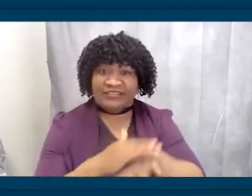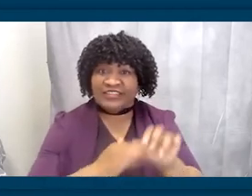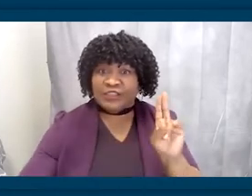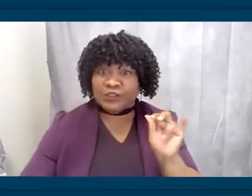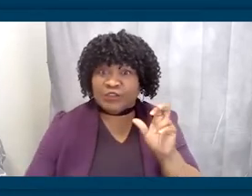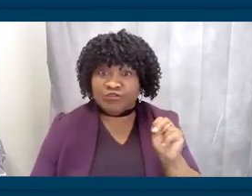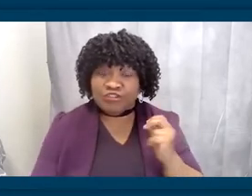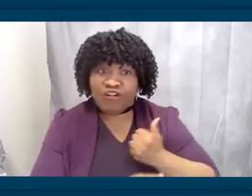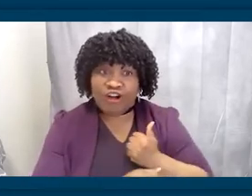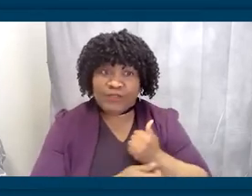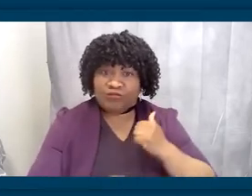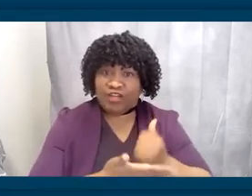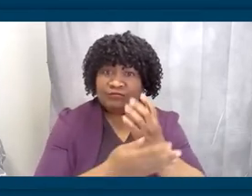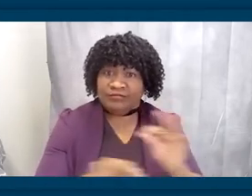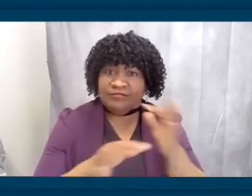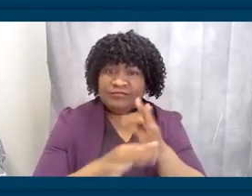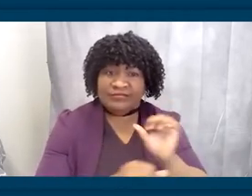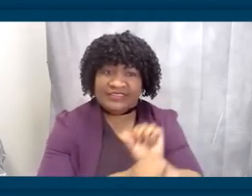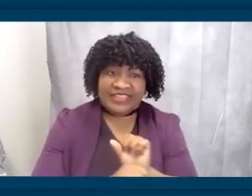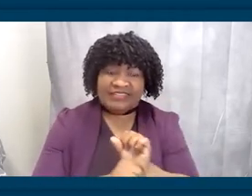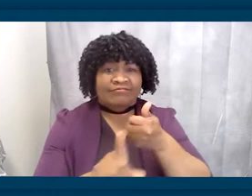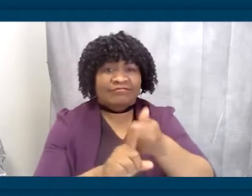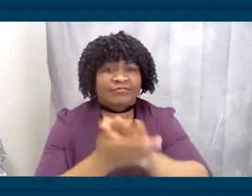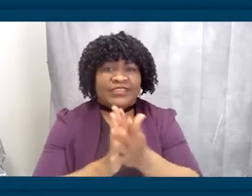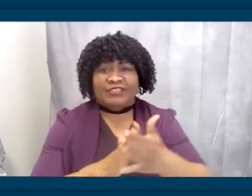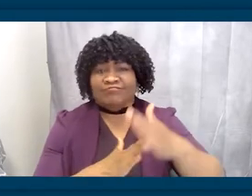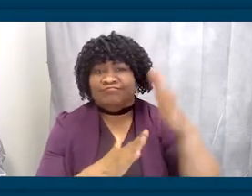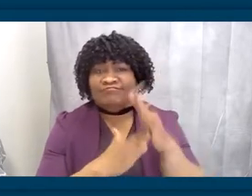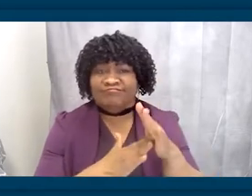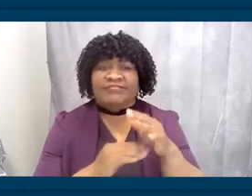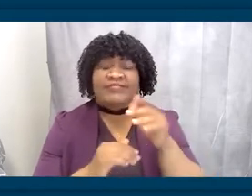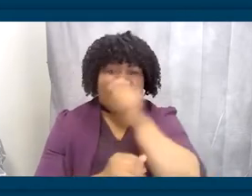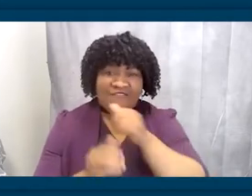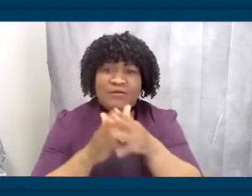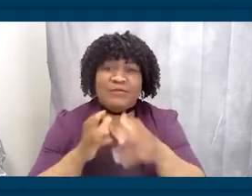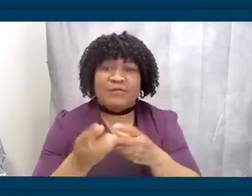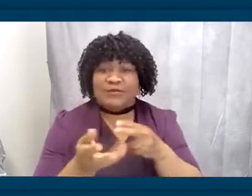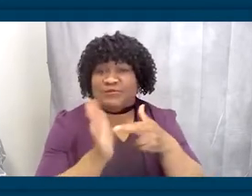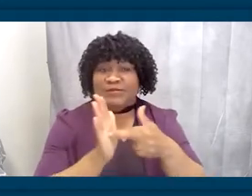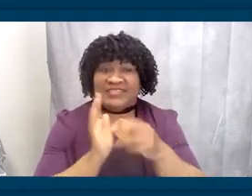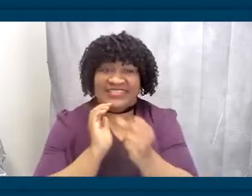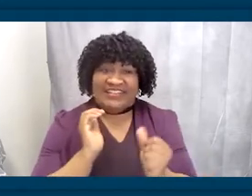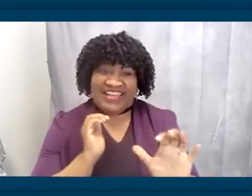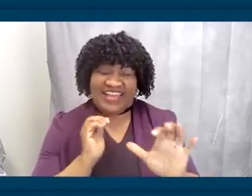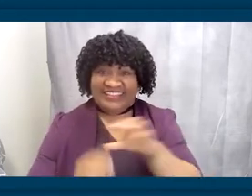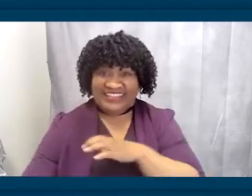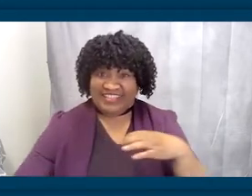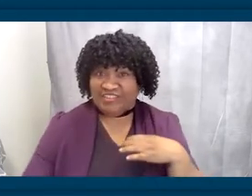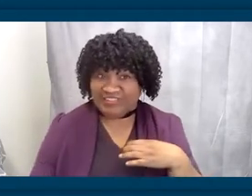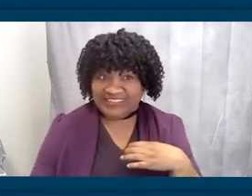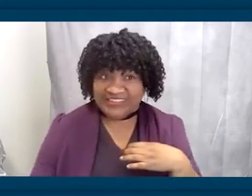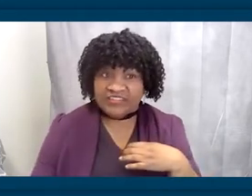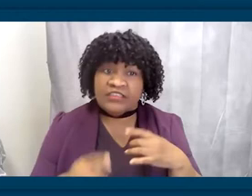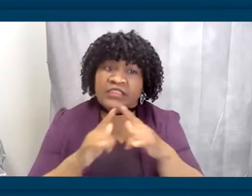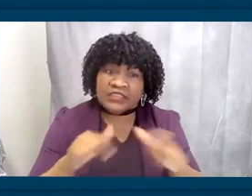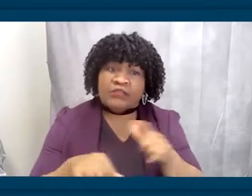Carolina in Congress. But it's also written by everyday folks. People like my grandparents, who did domestic